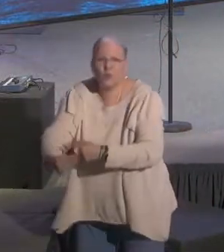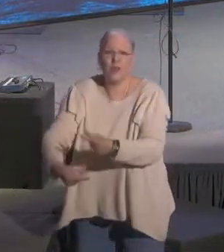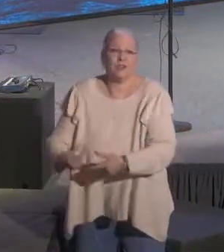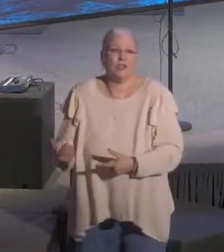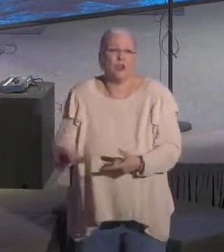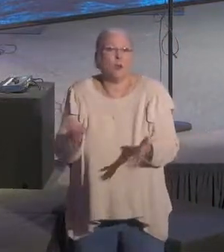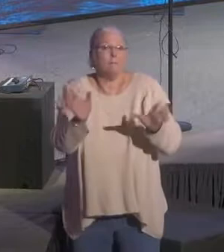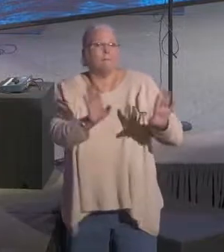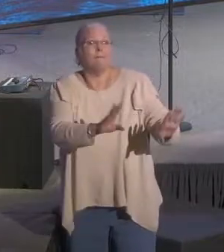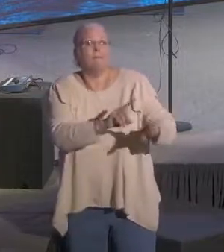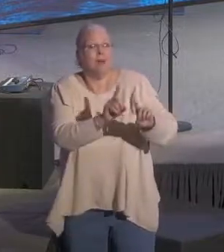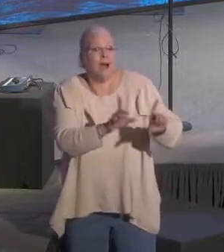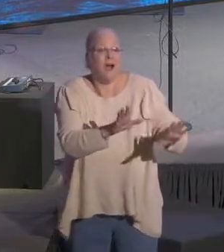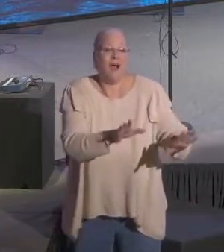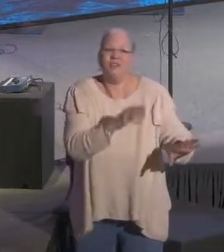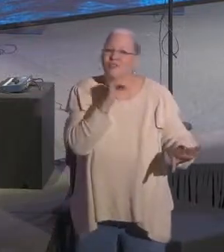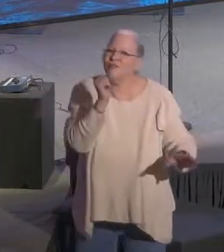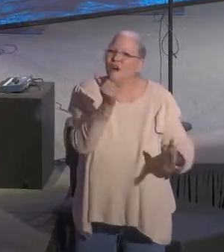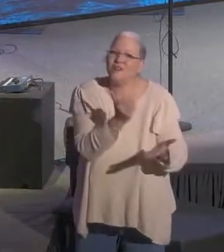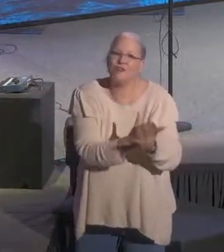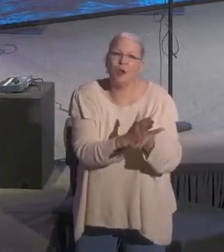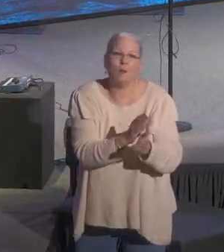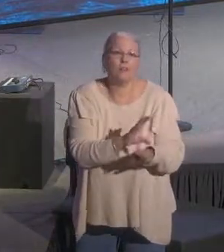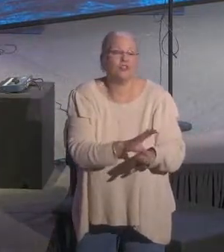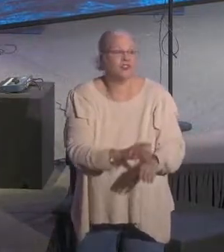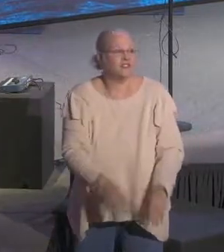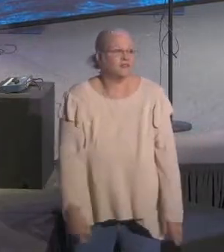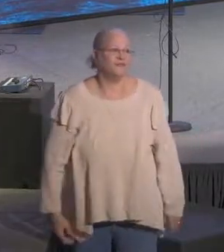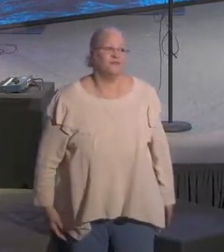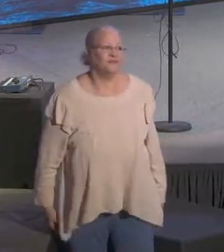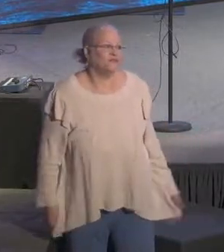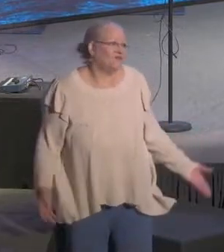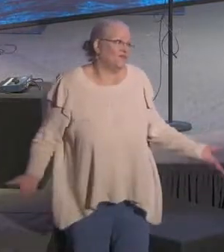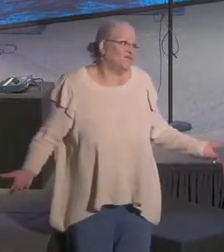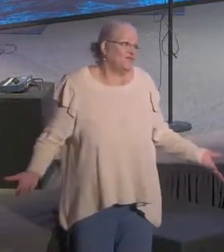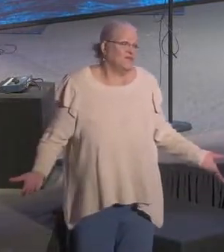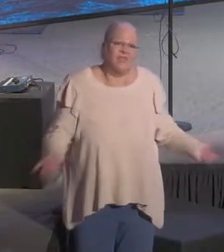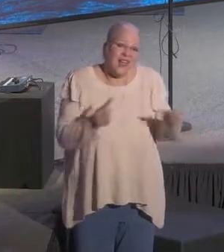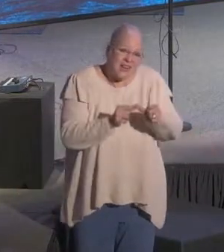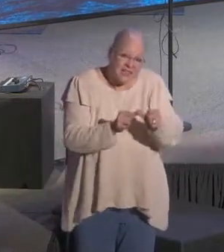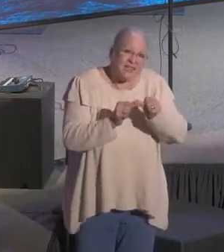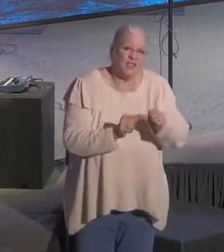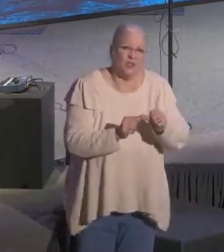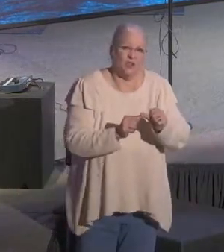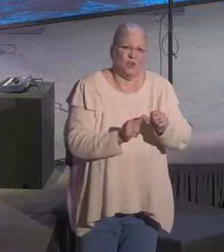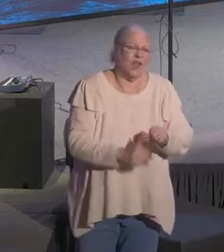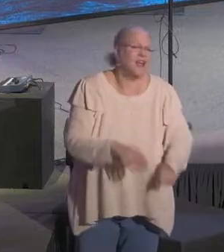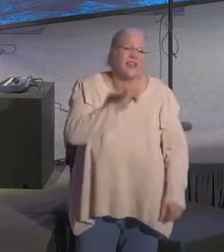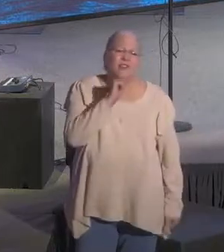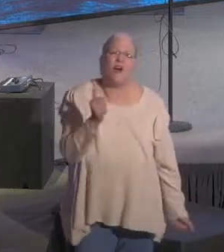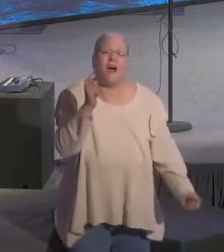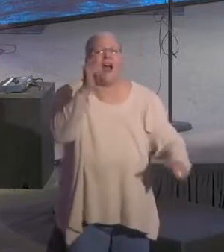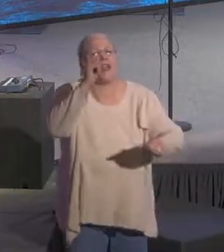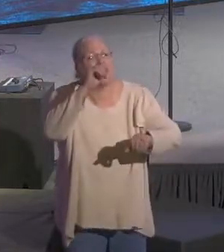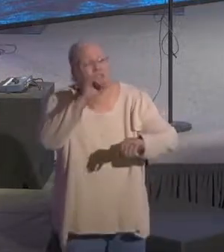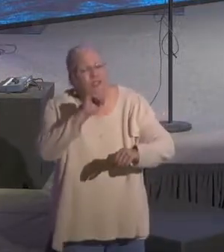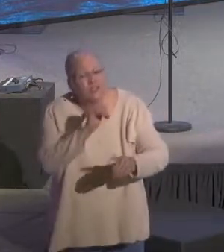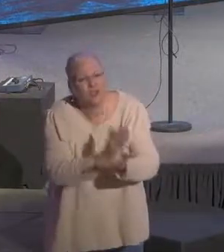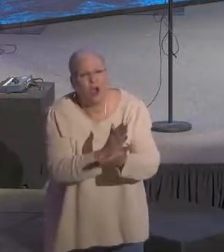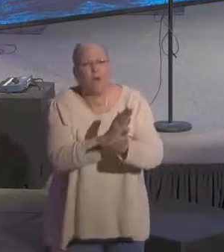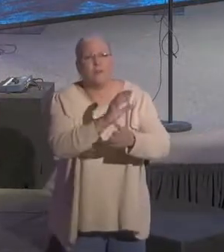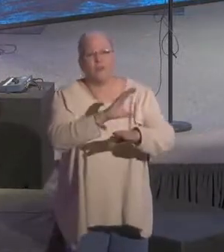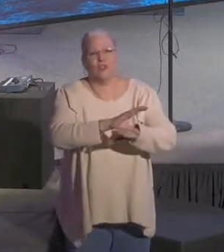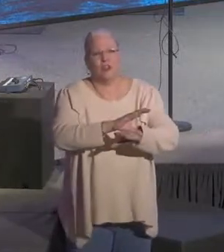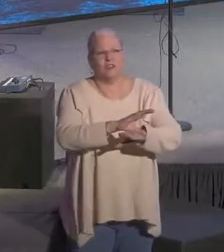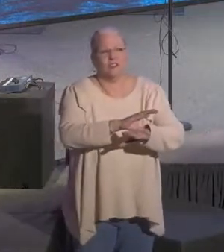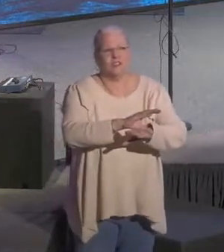But here's the deal. You cannot stop the church. You cannot stop the church. Somebody